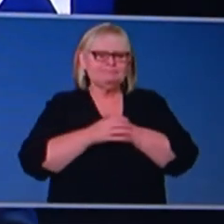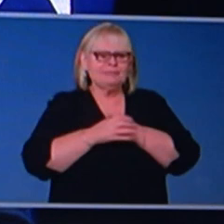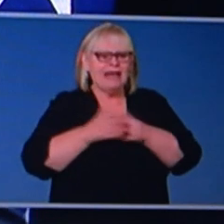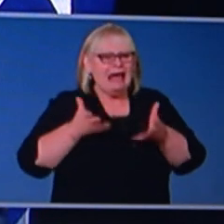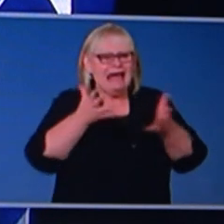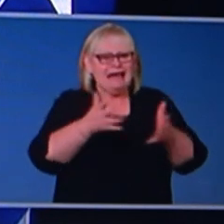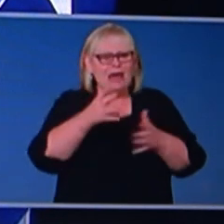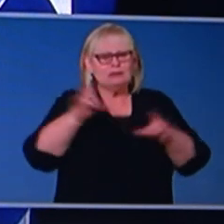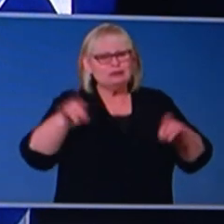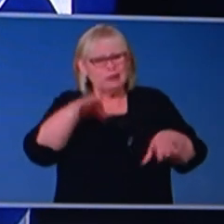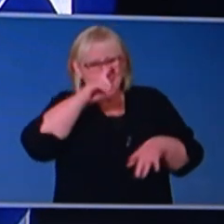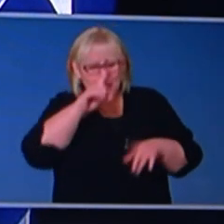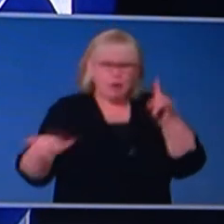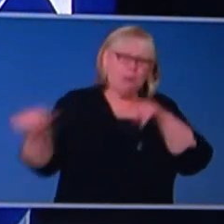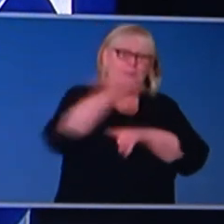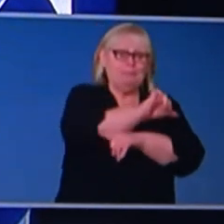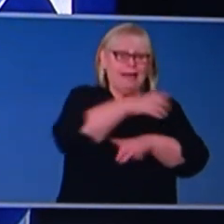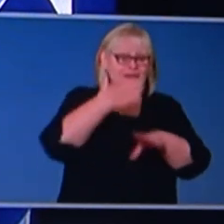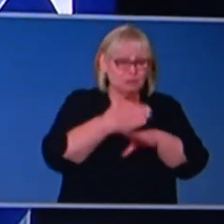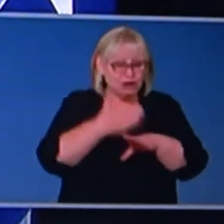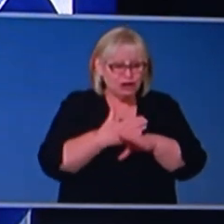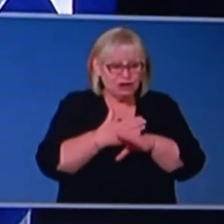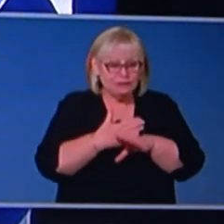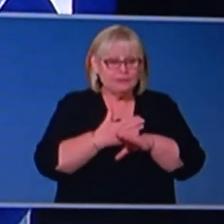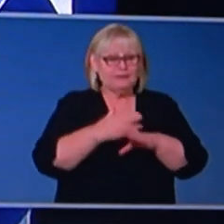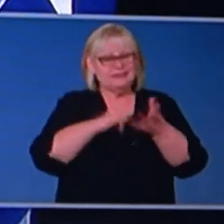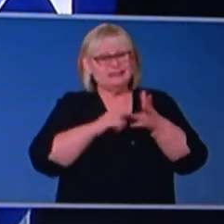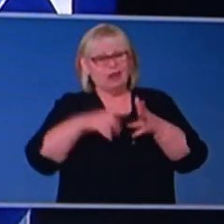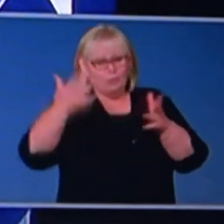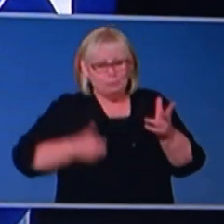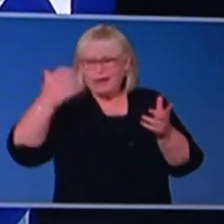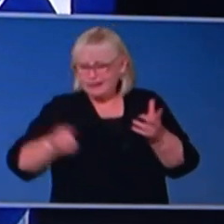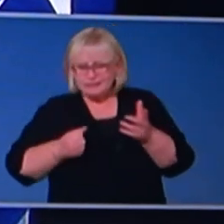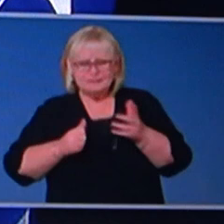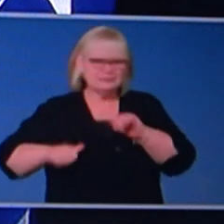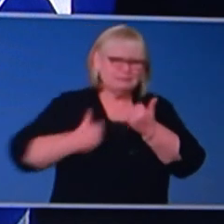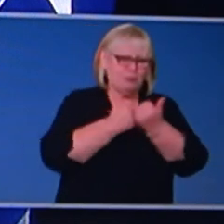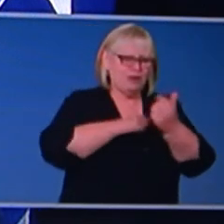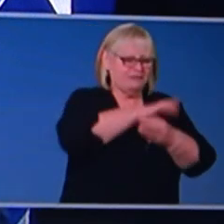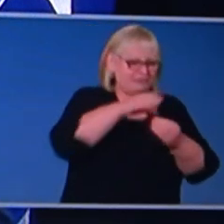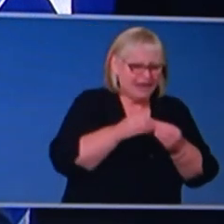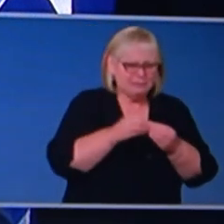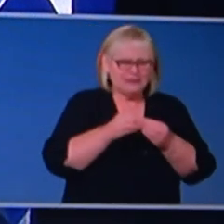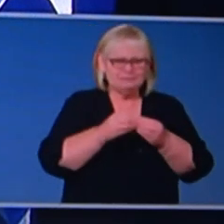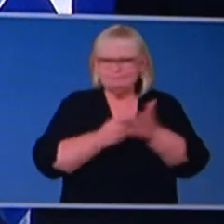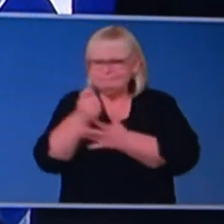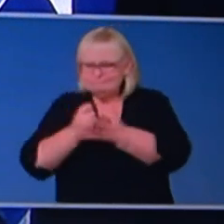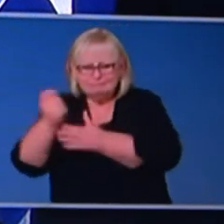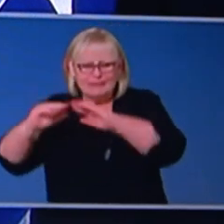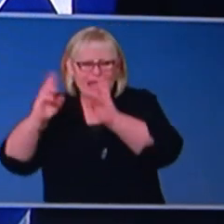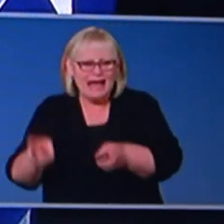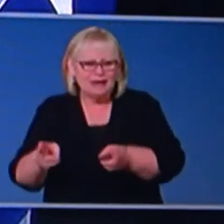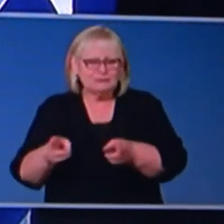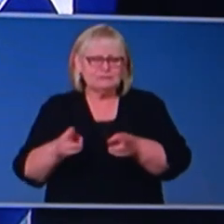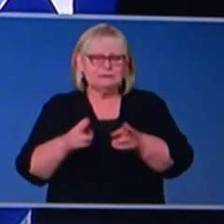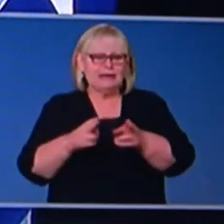to go back to work, to earn, to be able to support their families, their households, and to